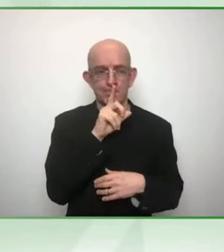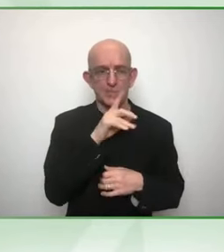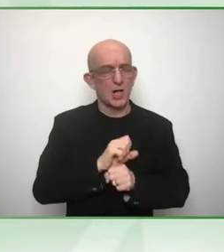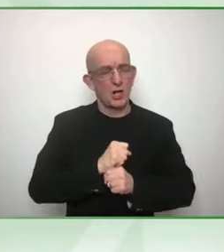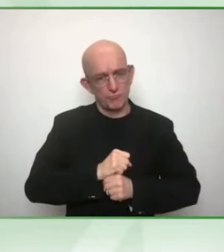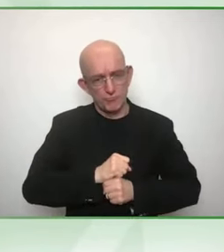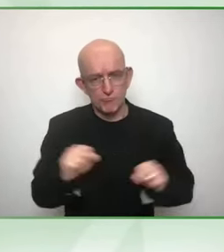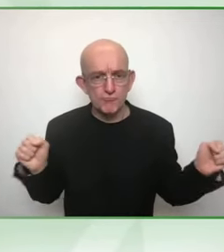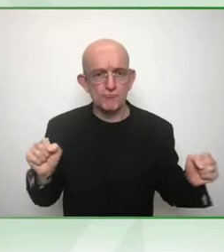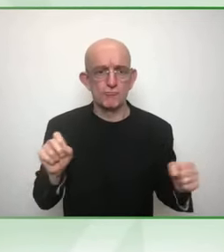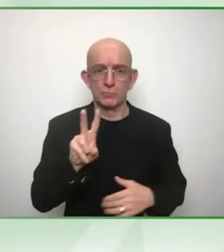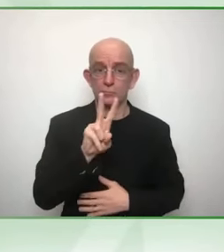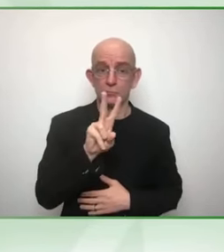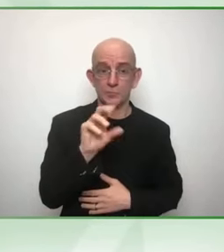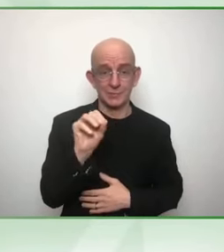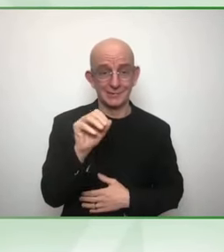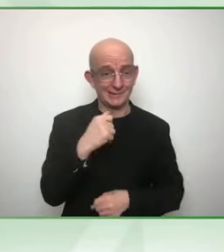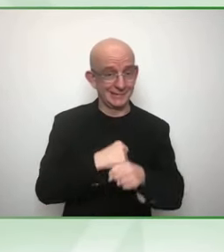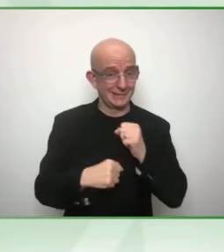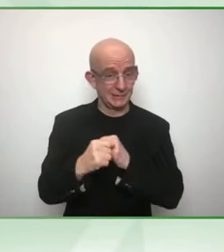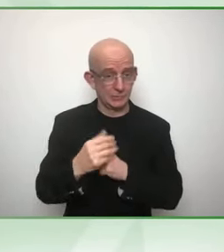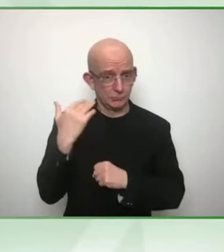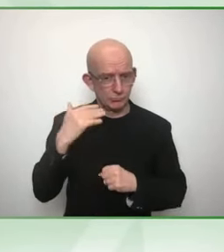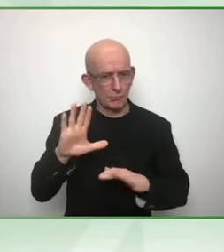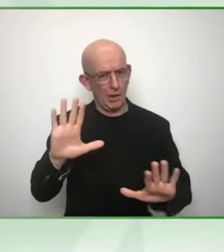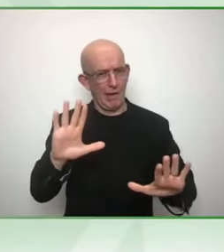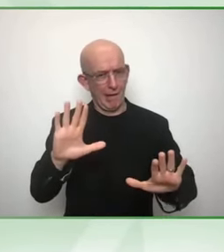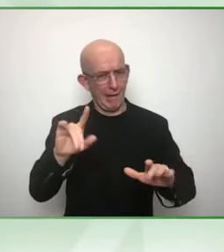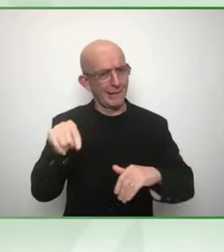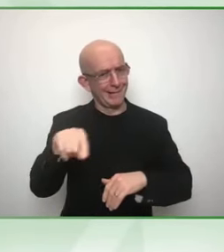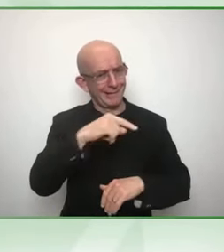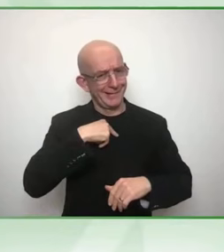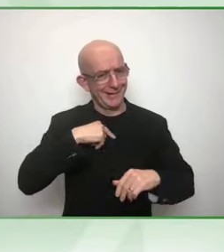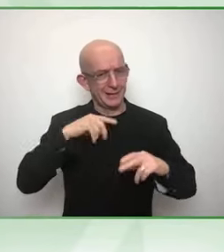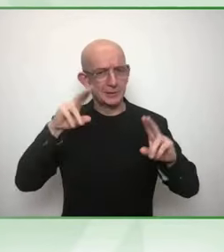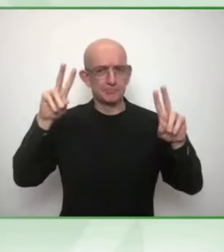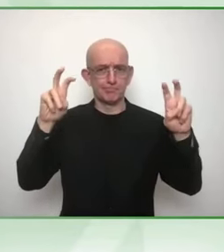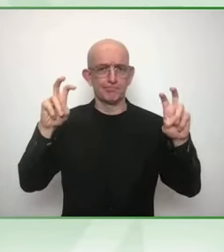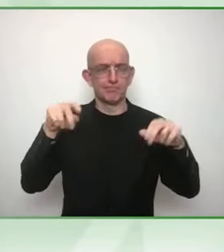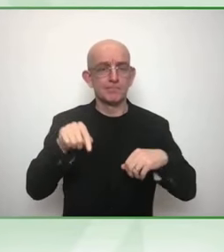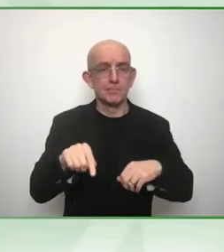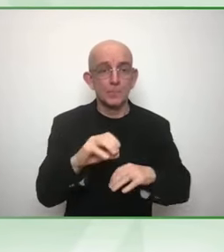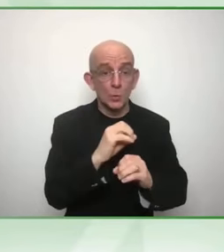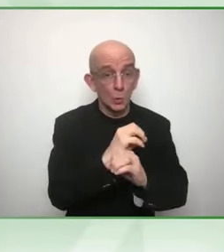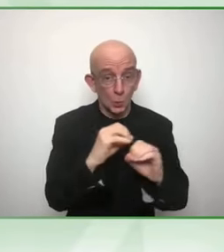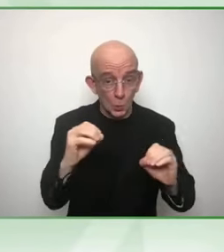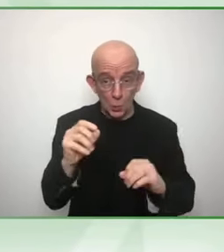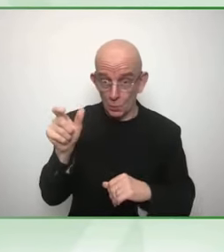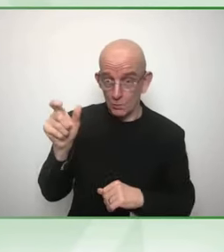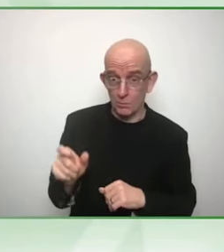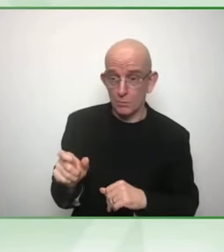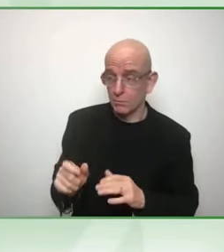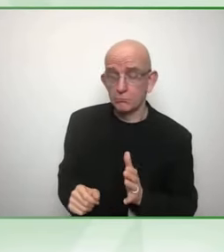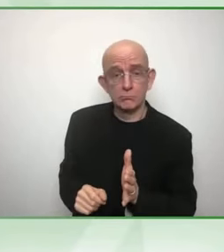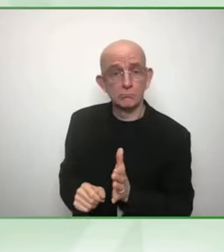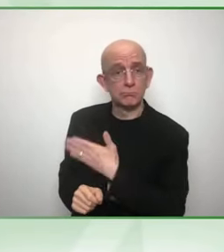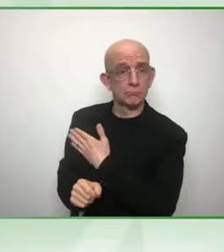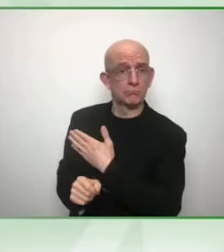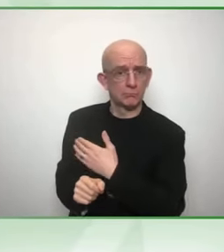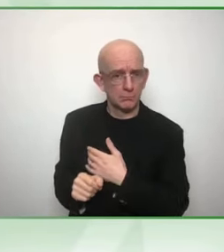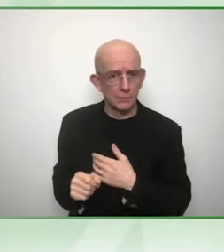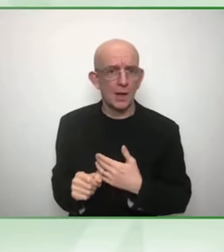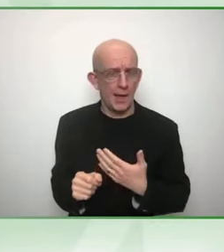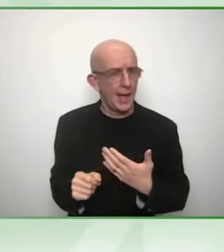when I used to sit at leadership events and hear things like education for all,